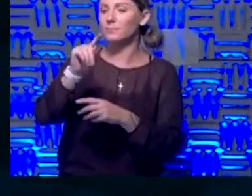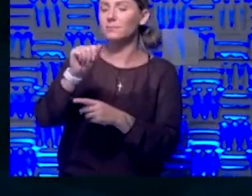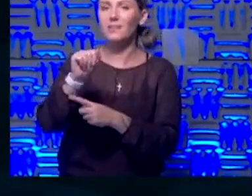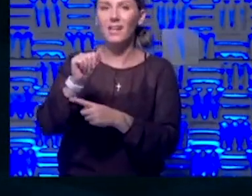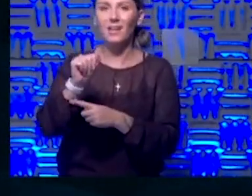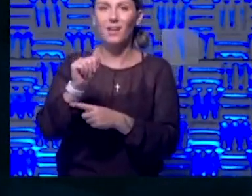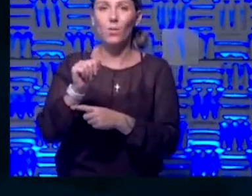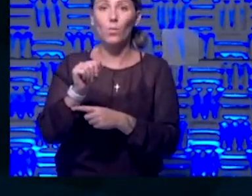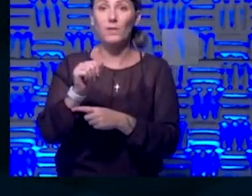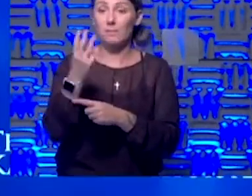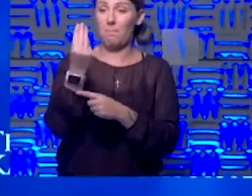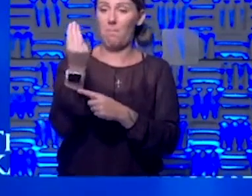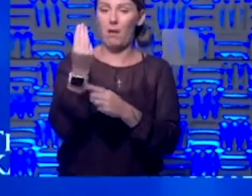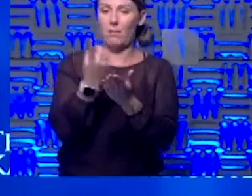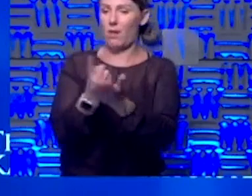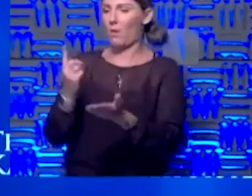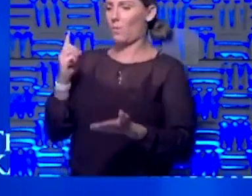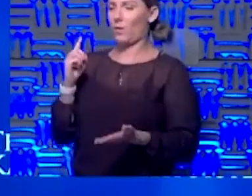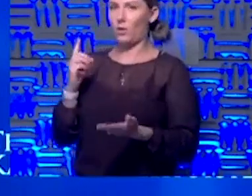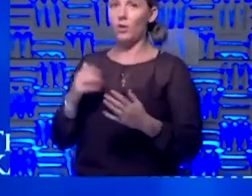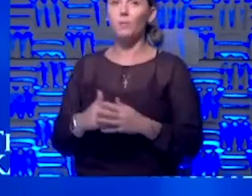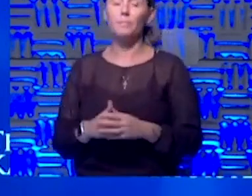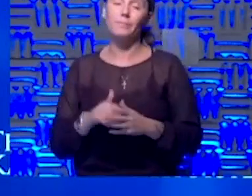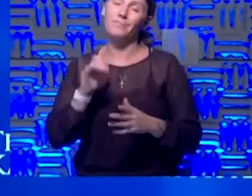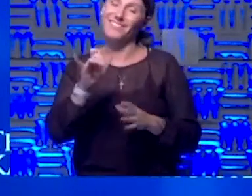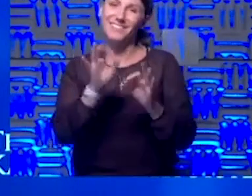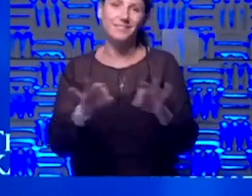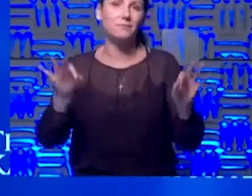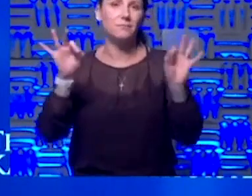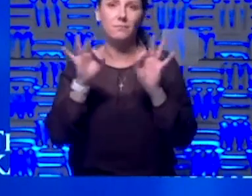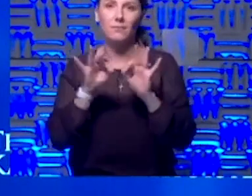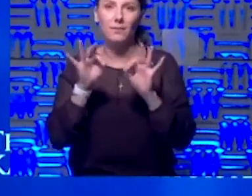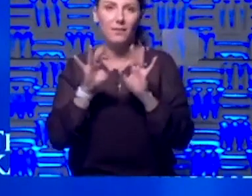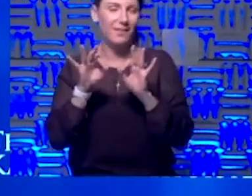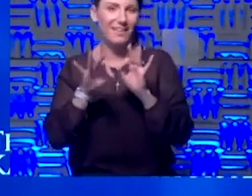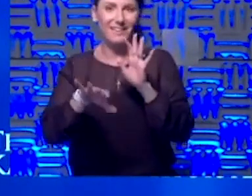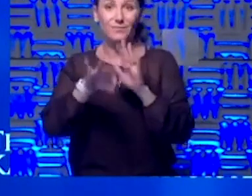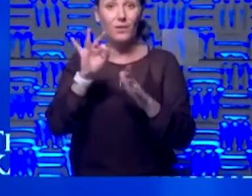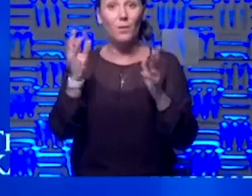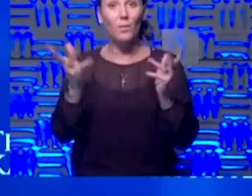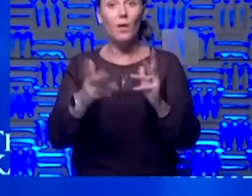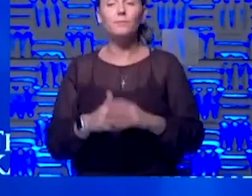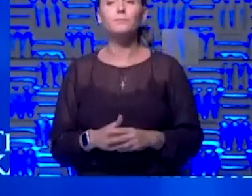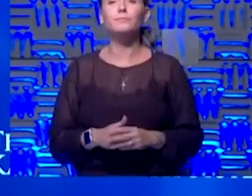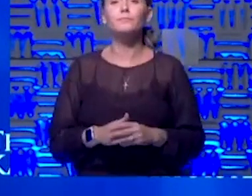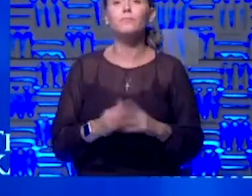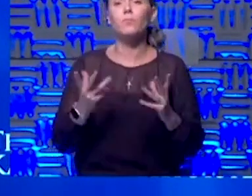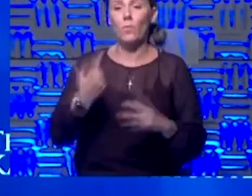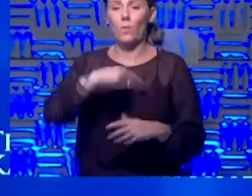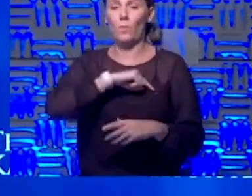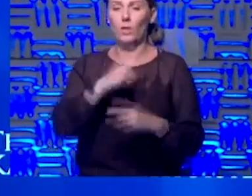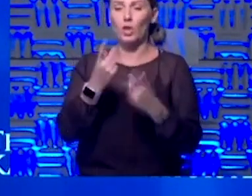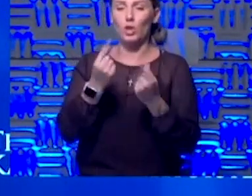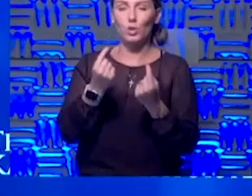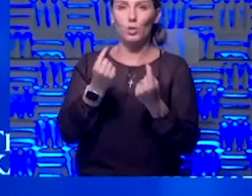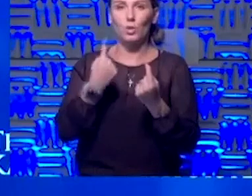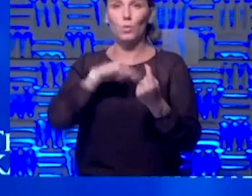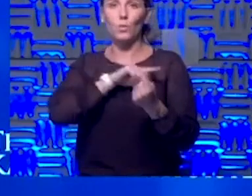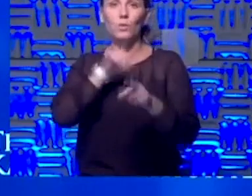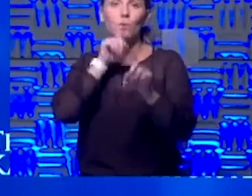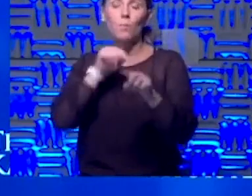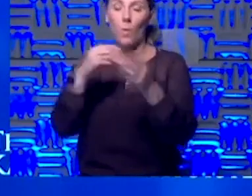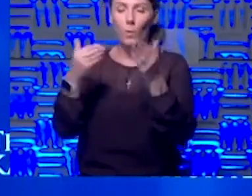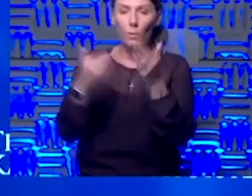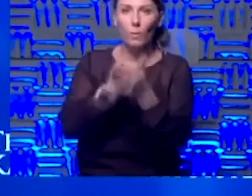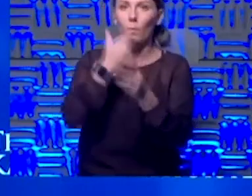week ago. Yeah, and I think that's the key. The answer to this question really is founded, I think in this, that what we do is we report the new positive